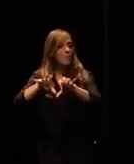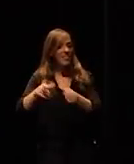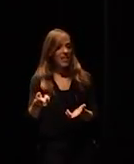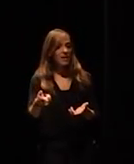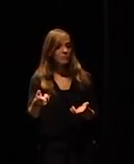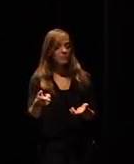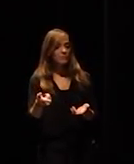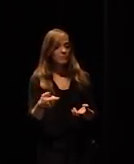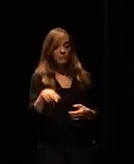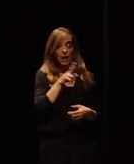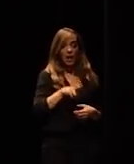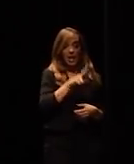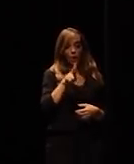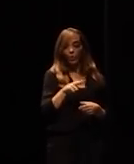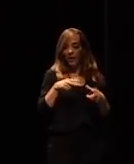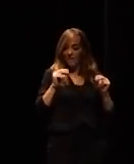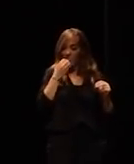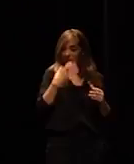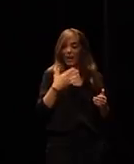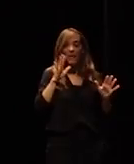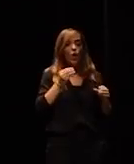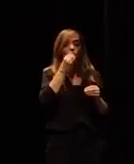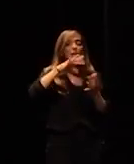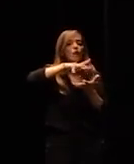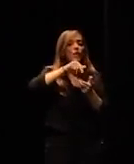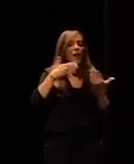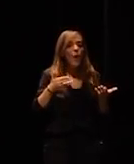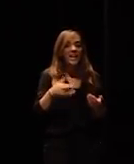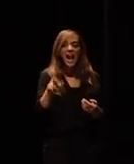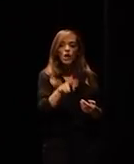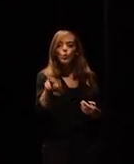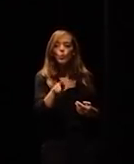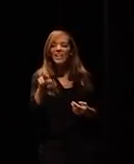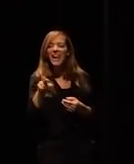but here's the good news the end of the routine is not the end of work